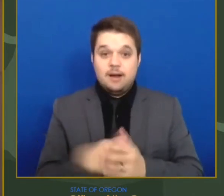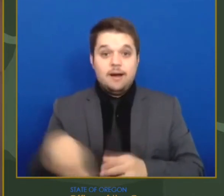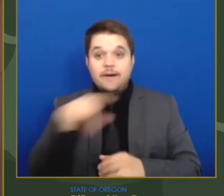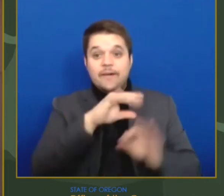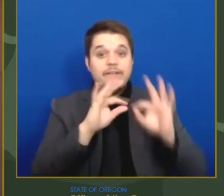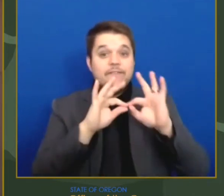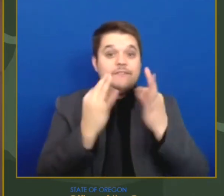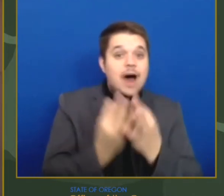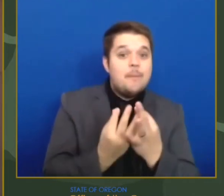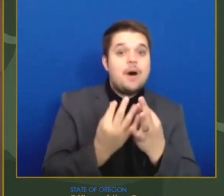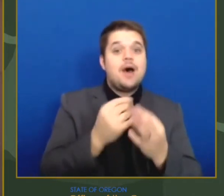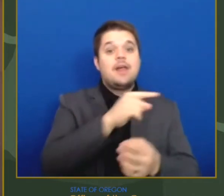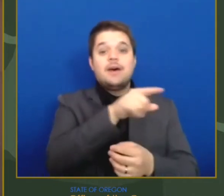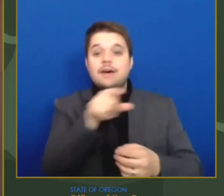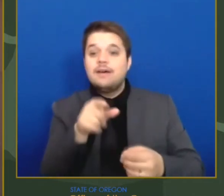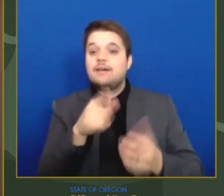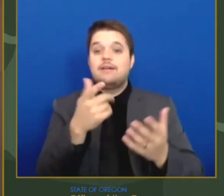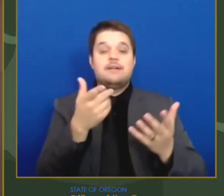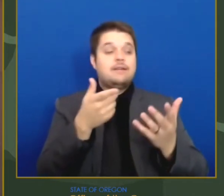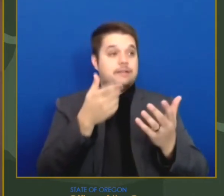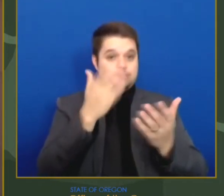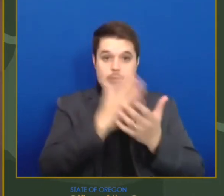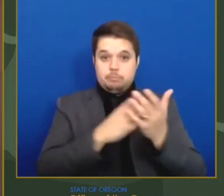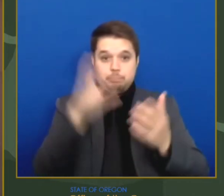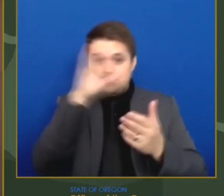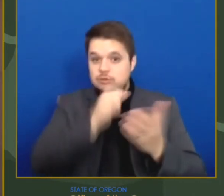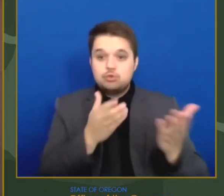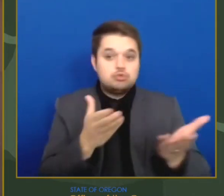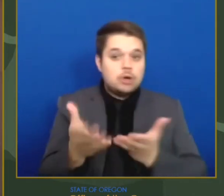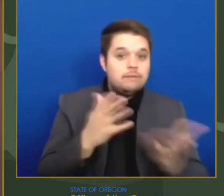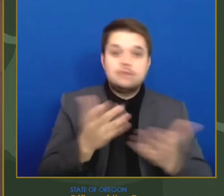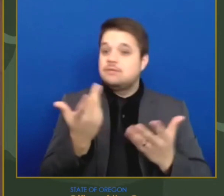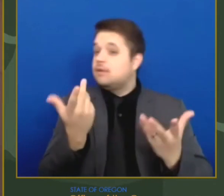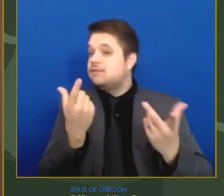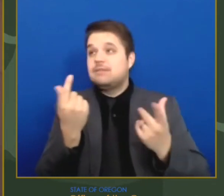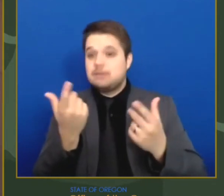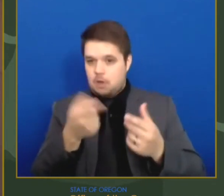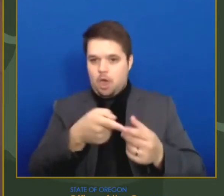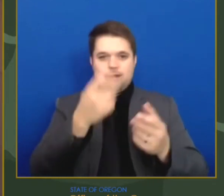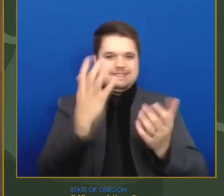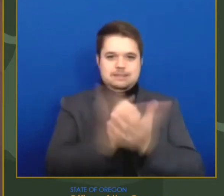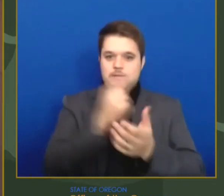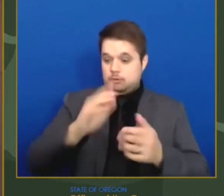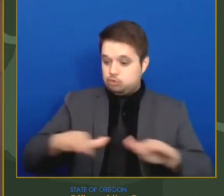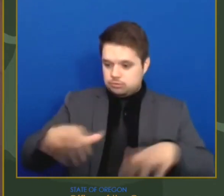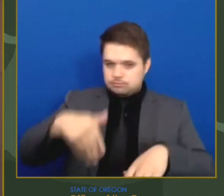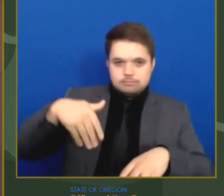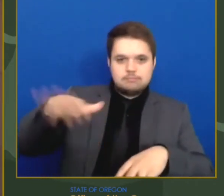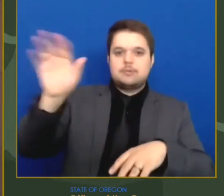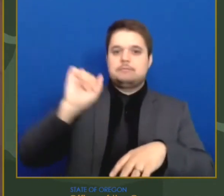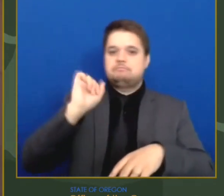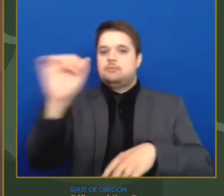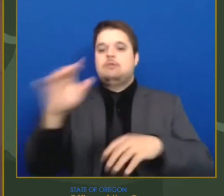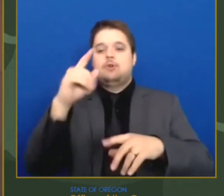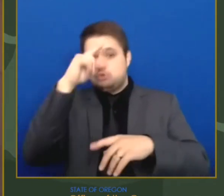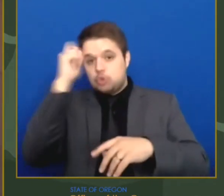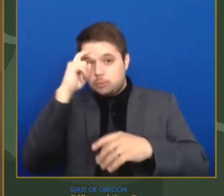access to summer programs and making sure the programs offered are culturally relevant.